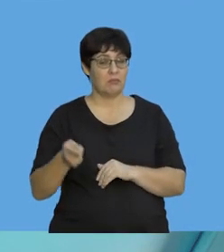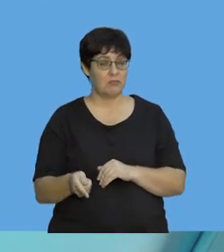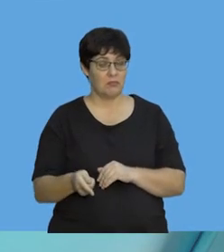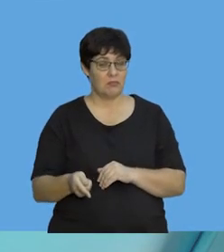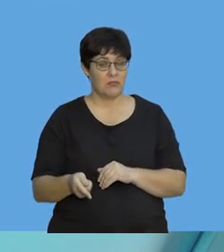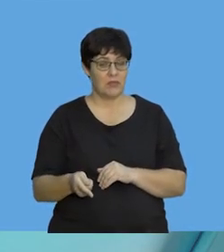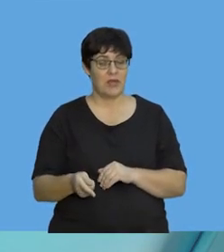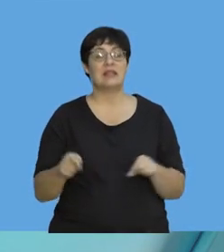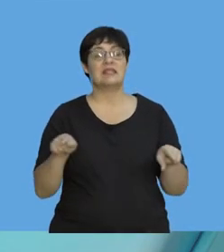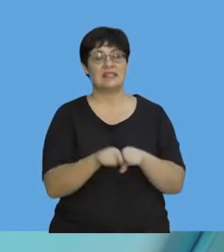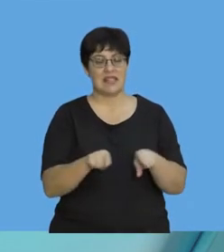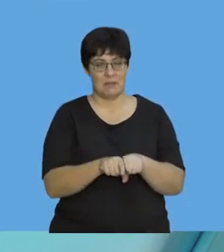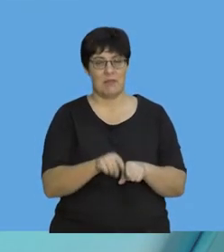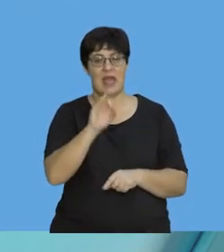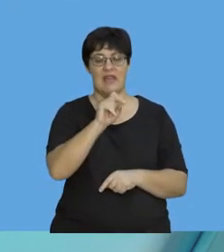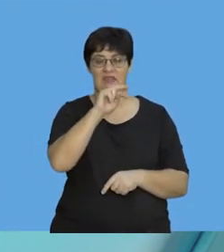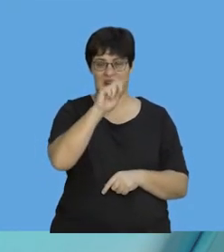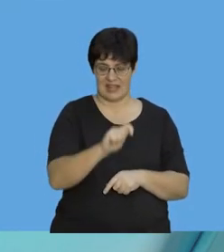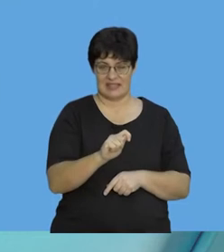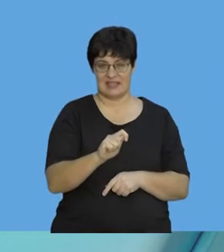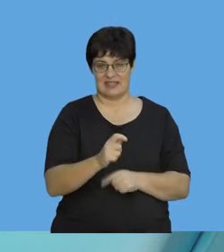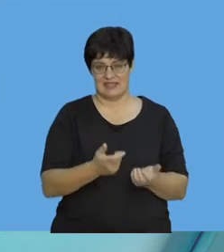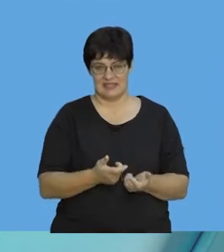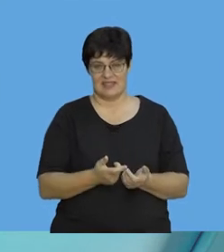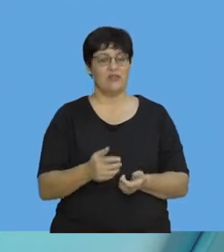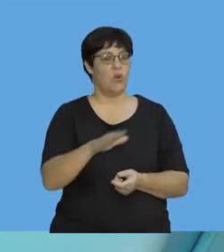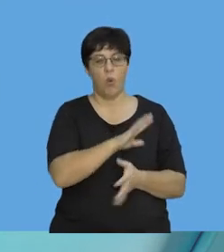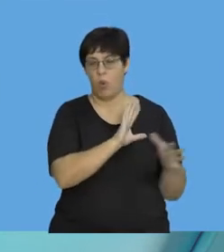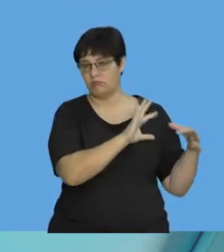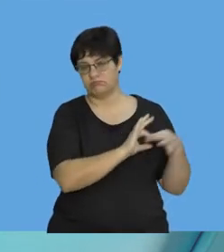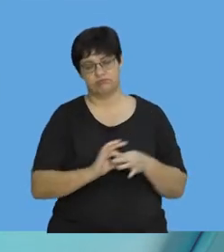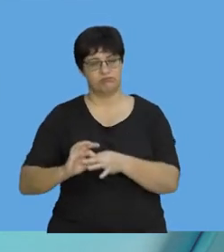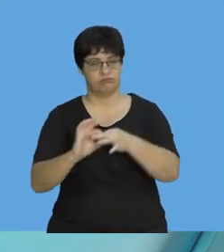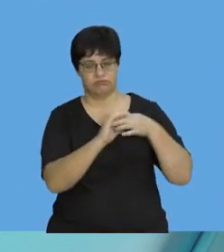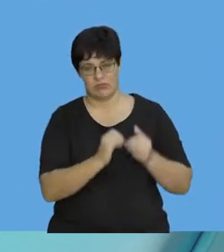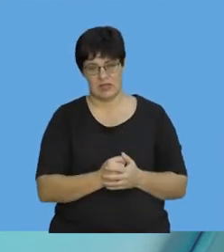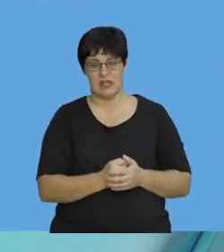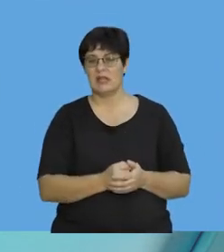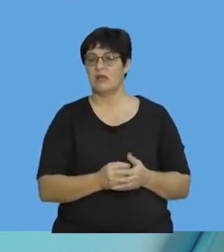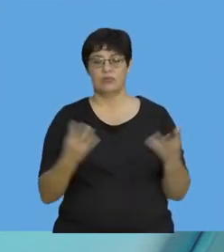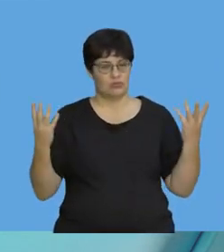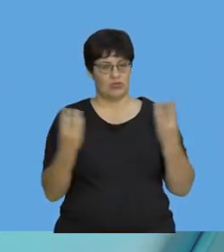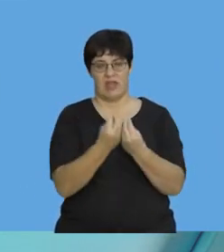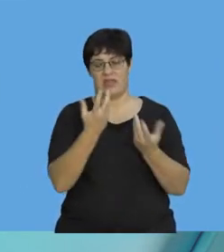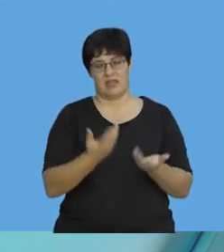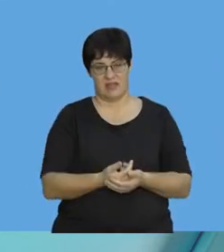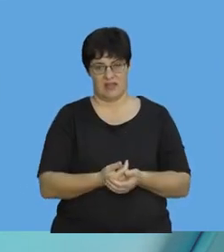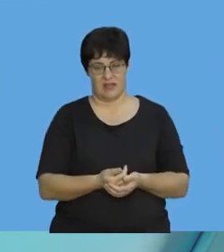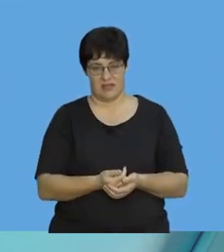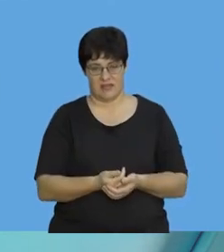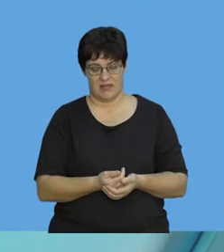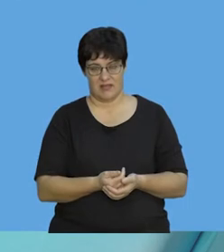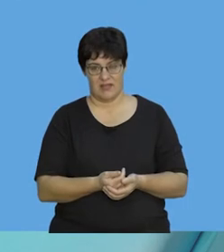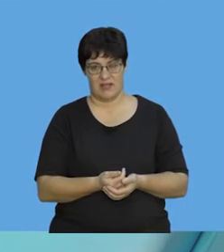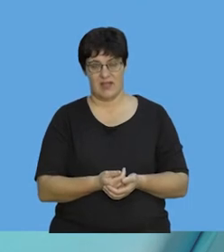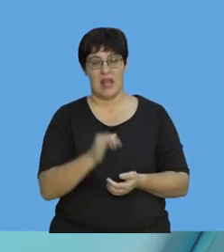momentum's direction is the same as F net's direction. They're all related. They all go together.